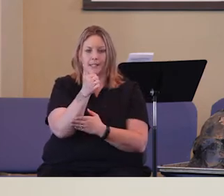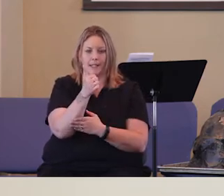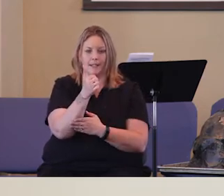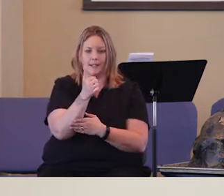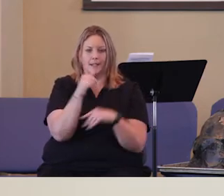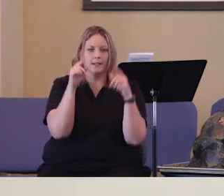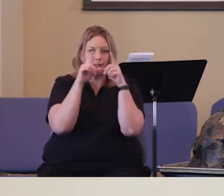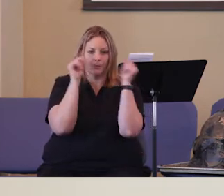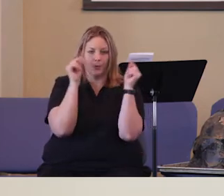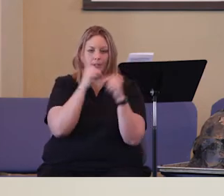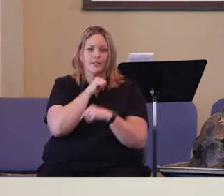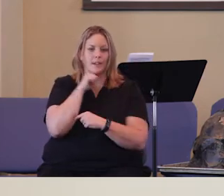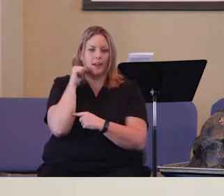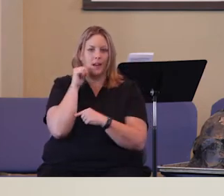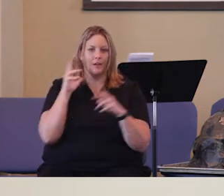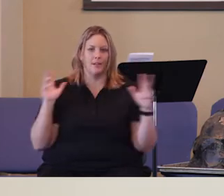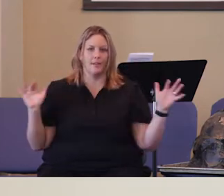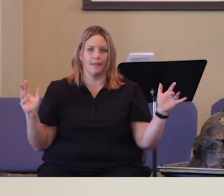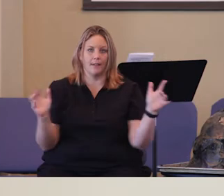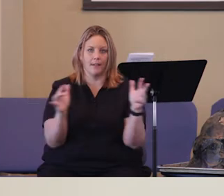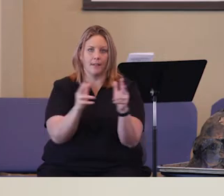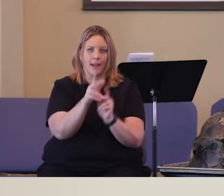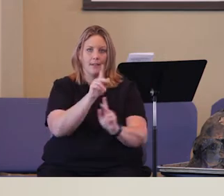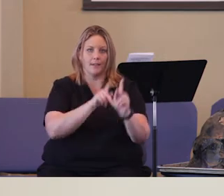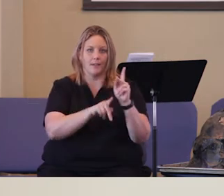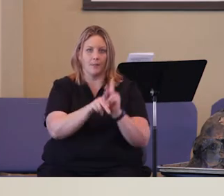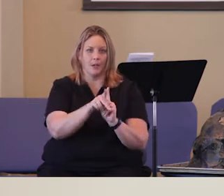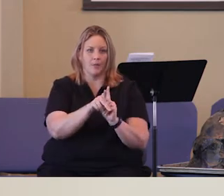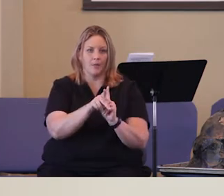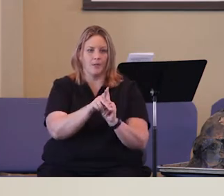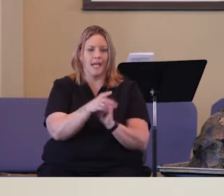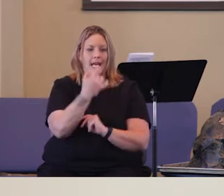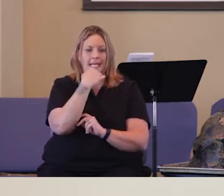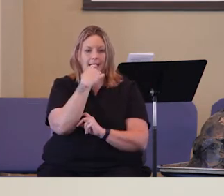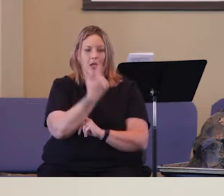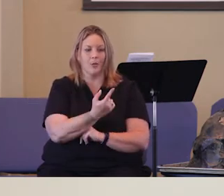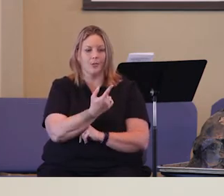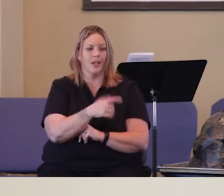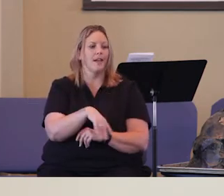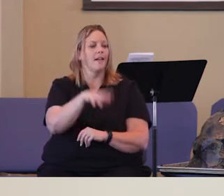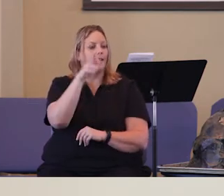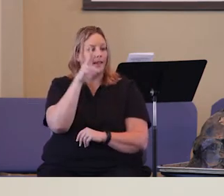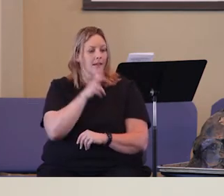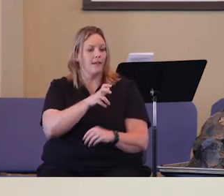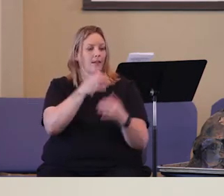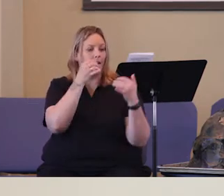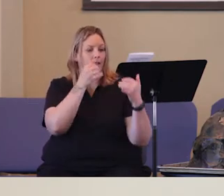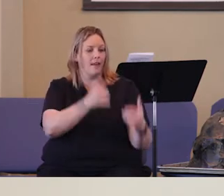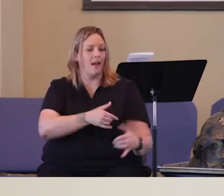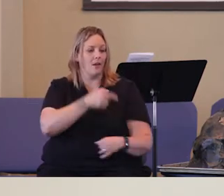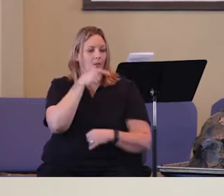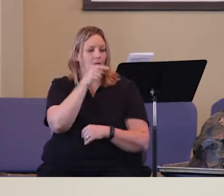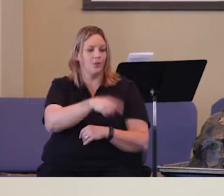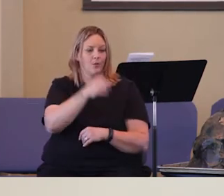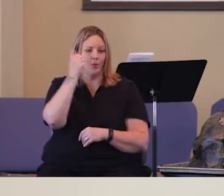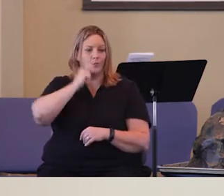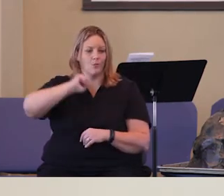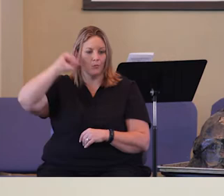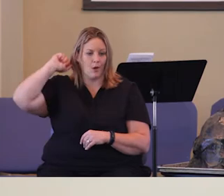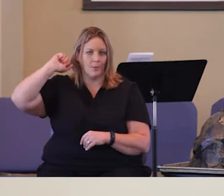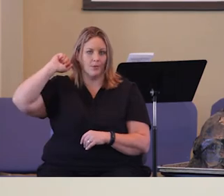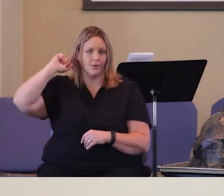and he says, in verse 10, says, Moses and Aaron gathered all the people together before the rock, and he said to them,